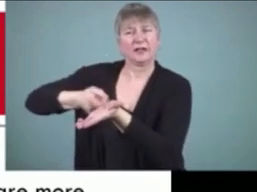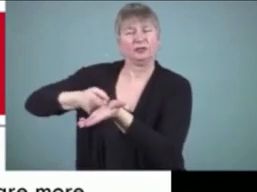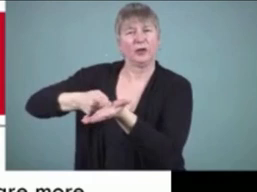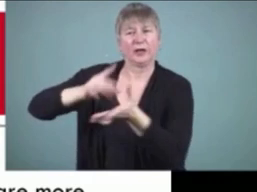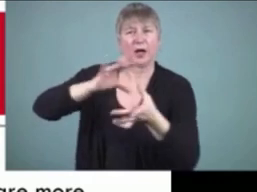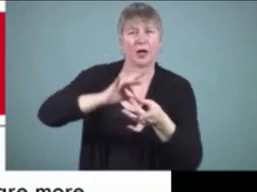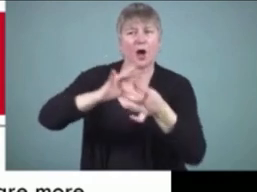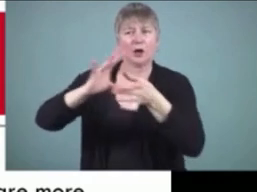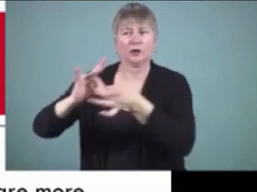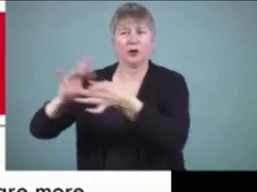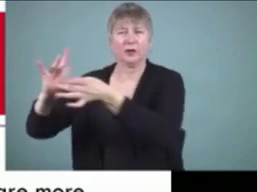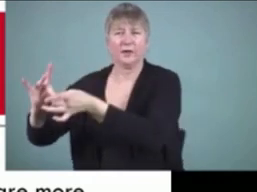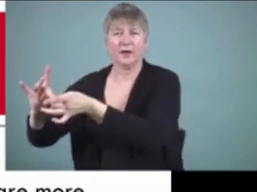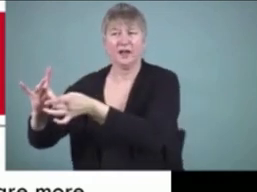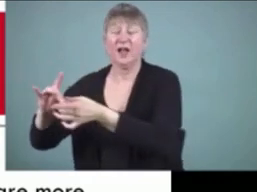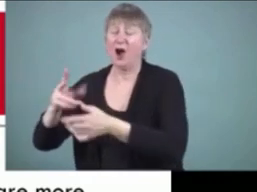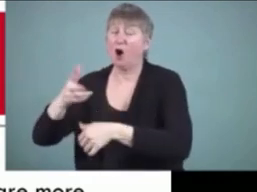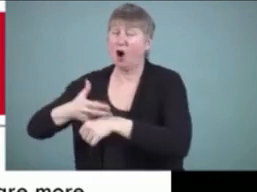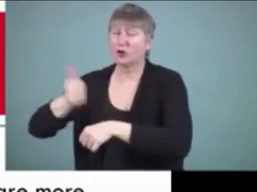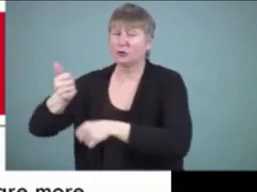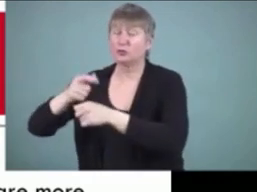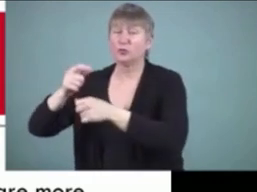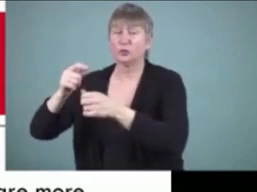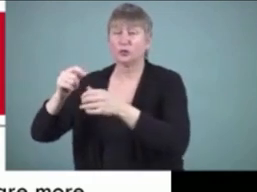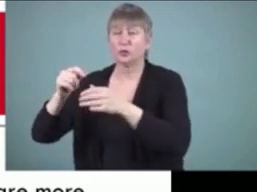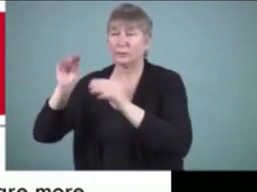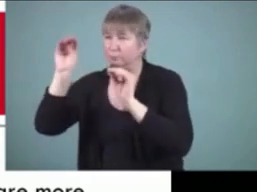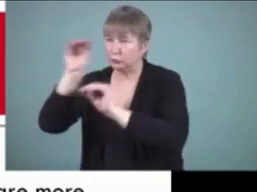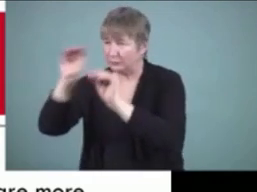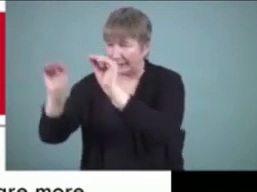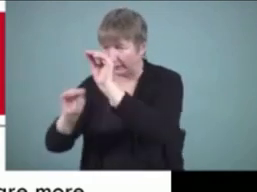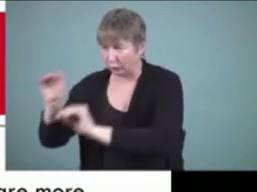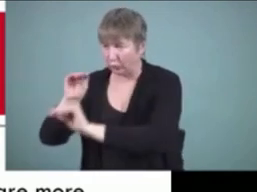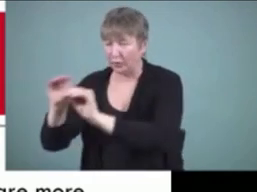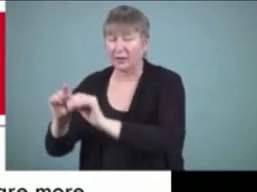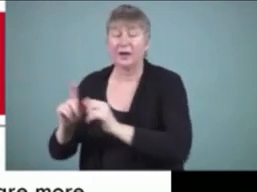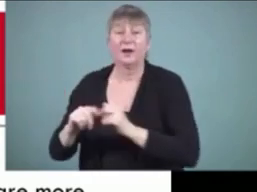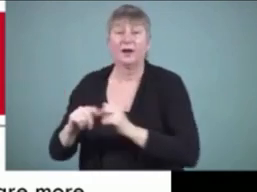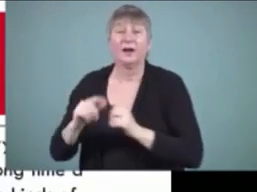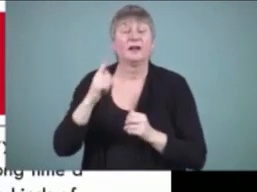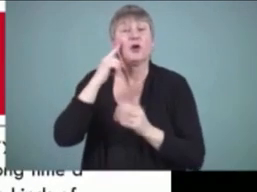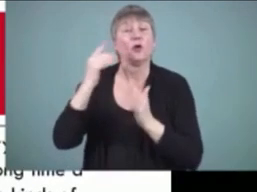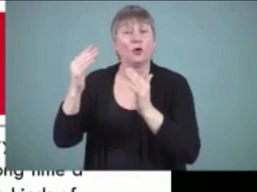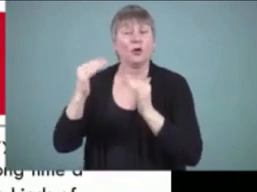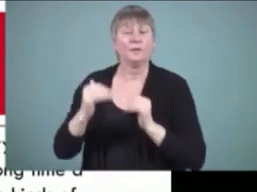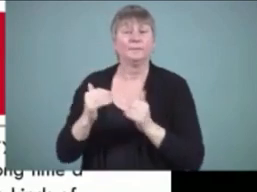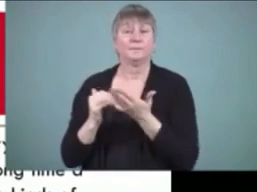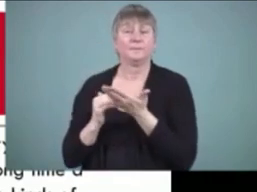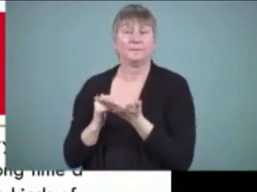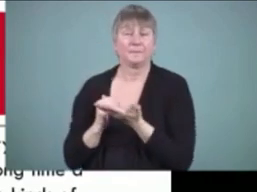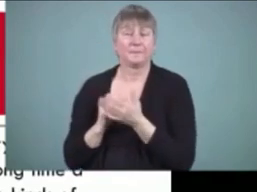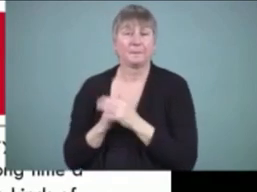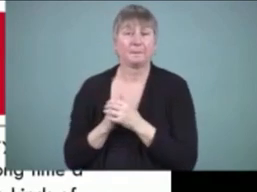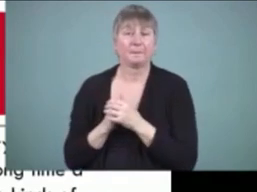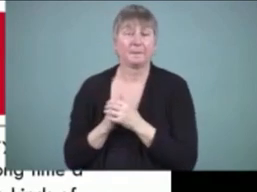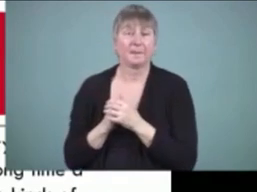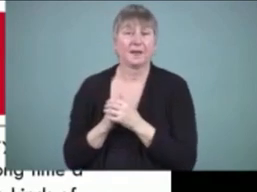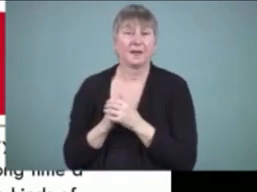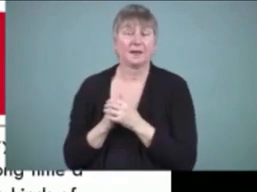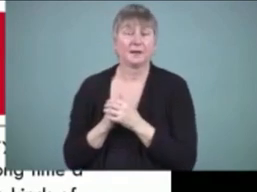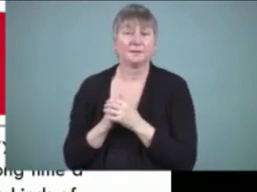to put together than a narrative so some examples of that would be here in the next few slides this one where